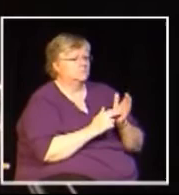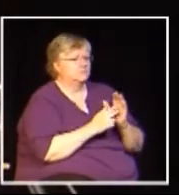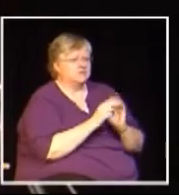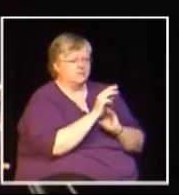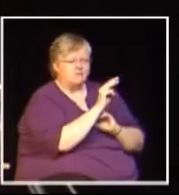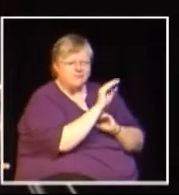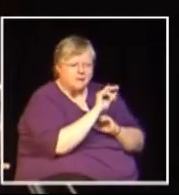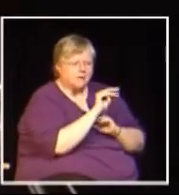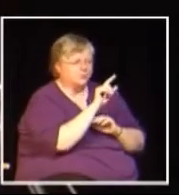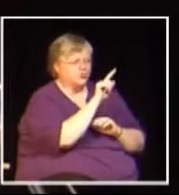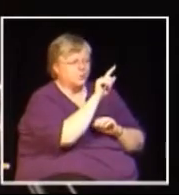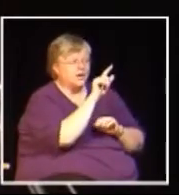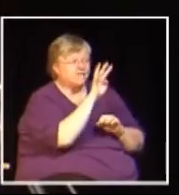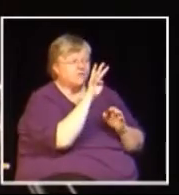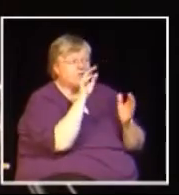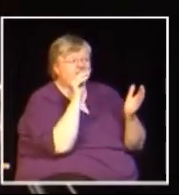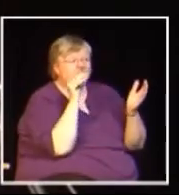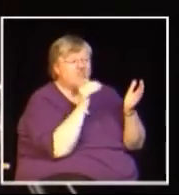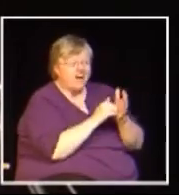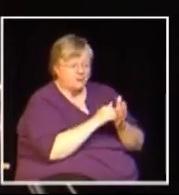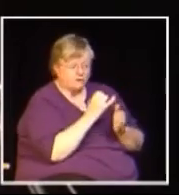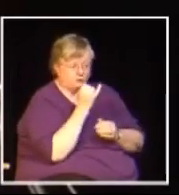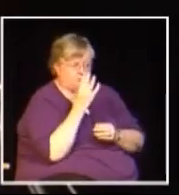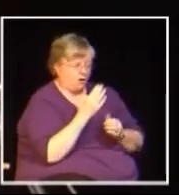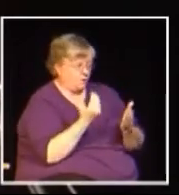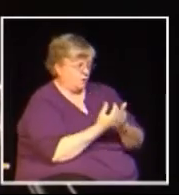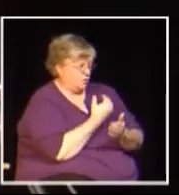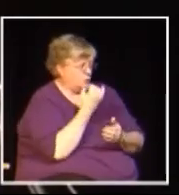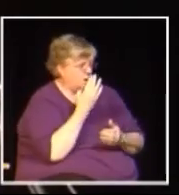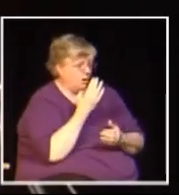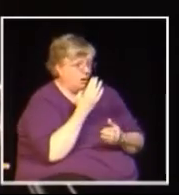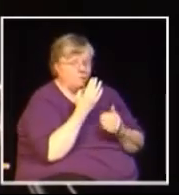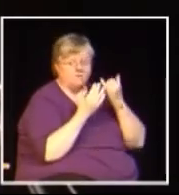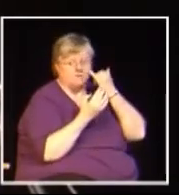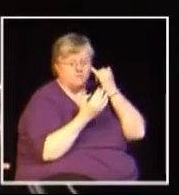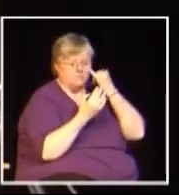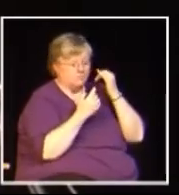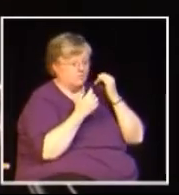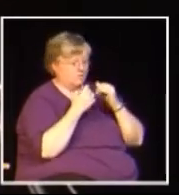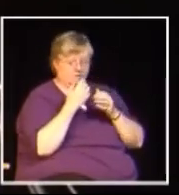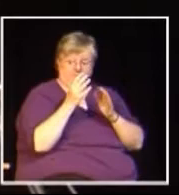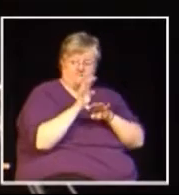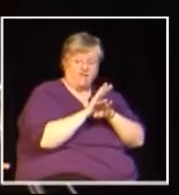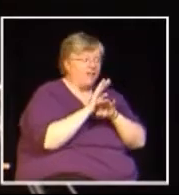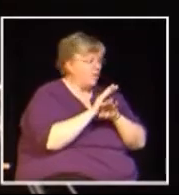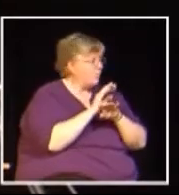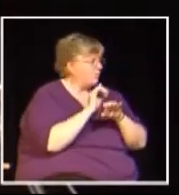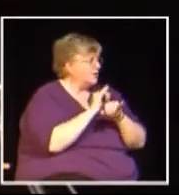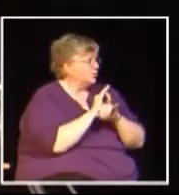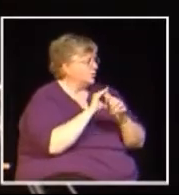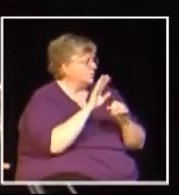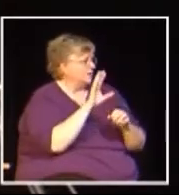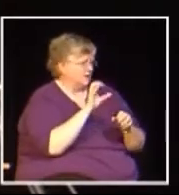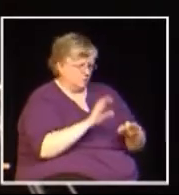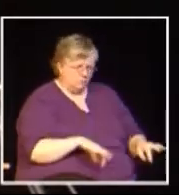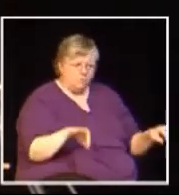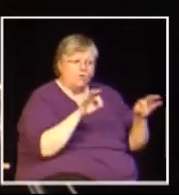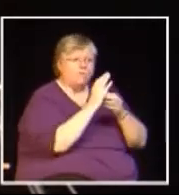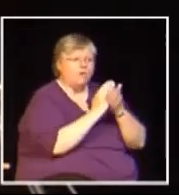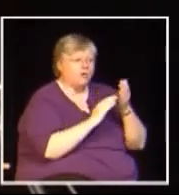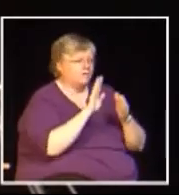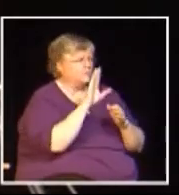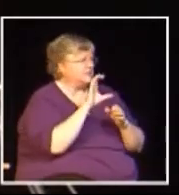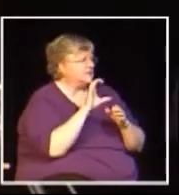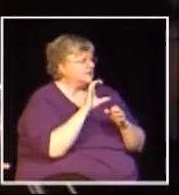This is going to create a minimum of 24,000 jobs. Just to give you a perspective on that, the film industry in British Columbia, which is an